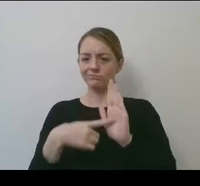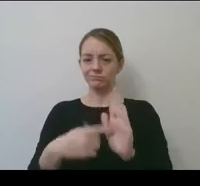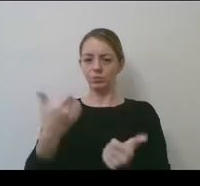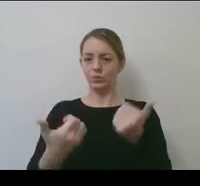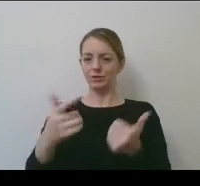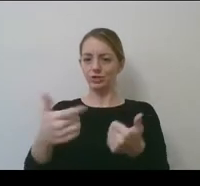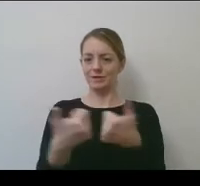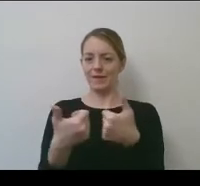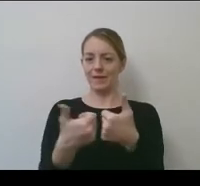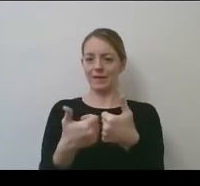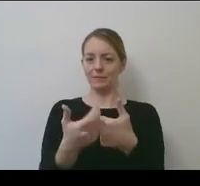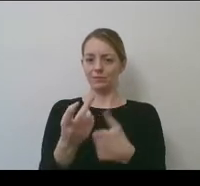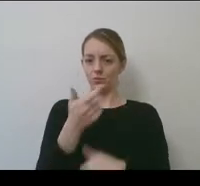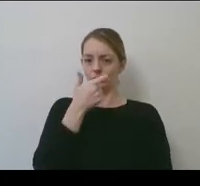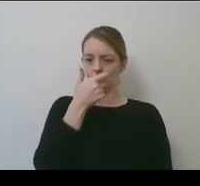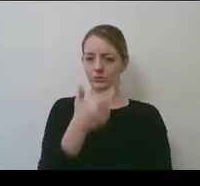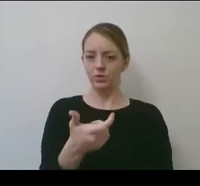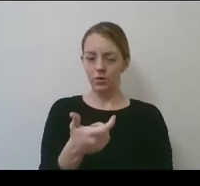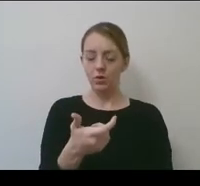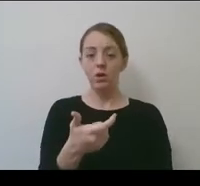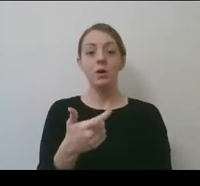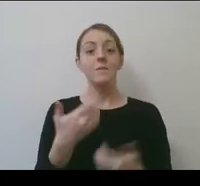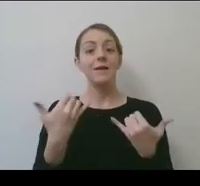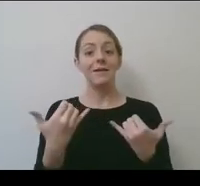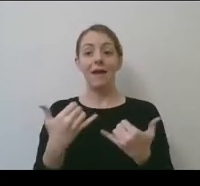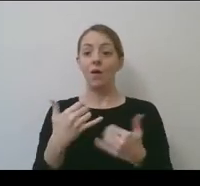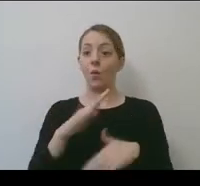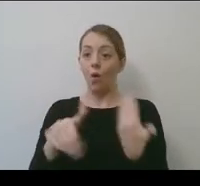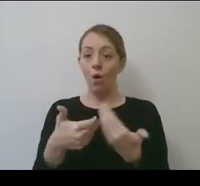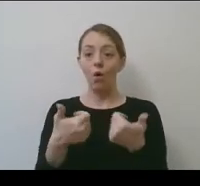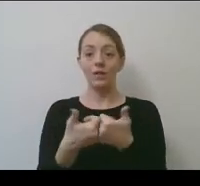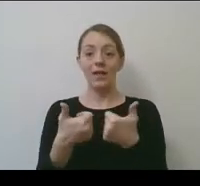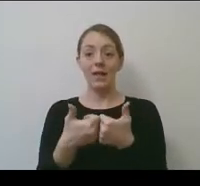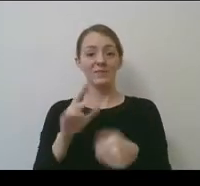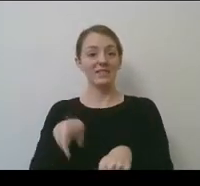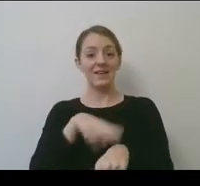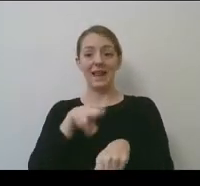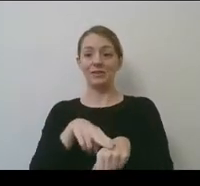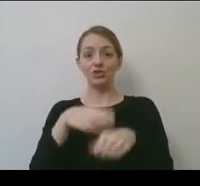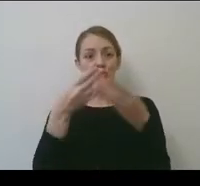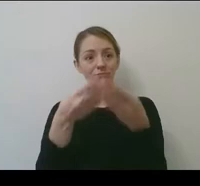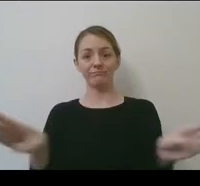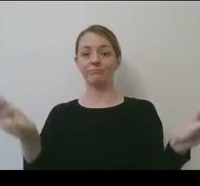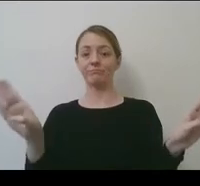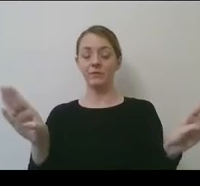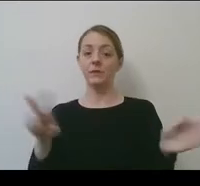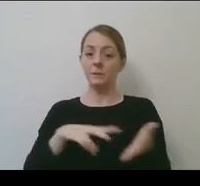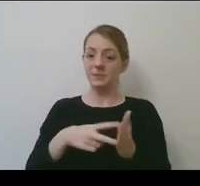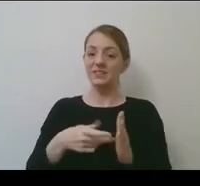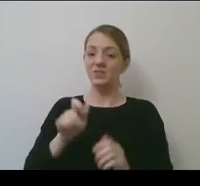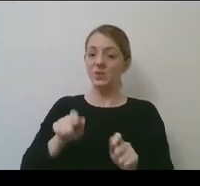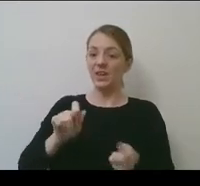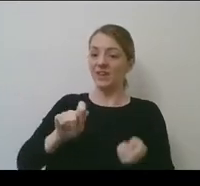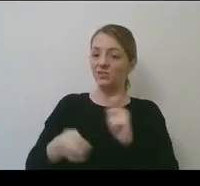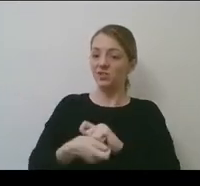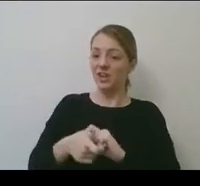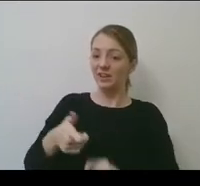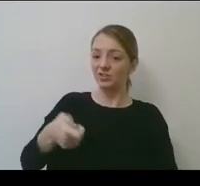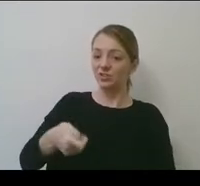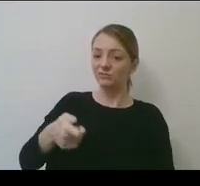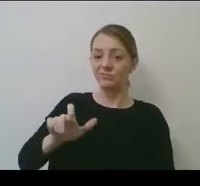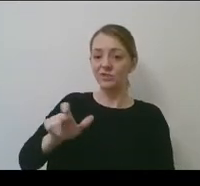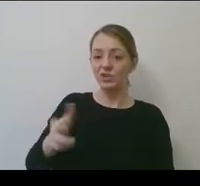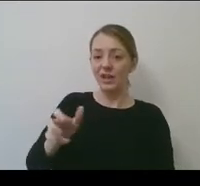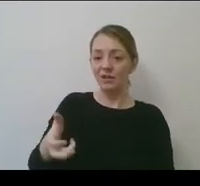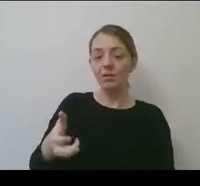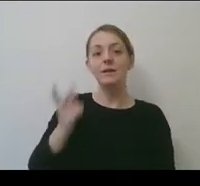And moving to national, all the games being nationally broadcasted literally meant that you could change the channel through the ESPN family of networks and see